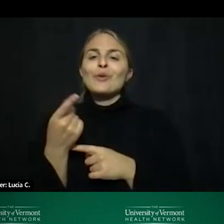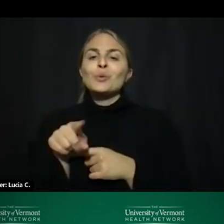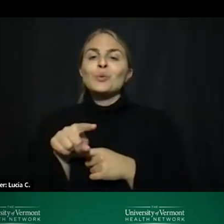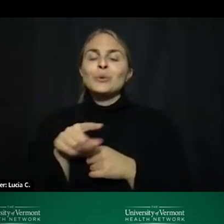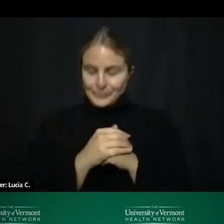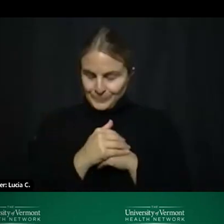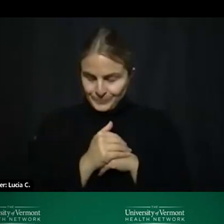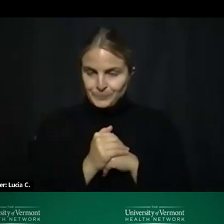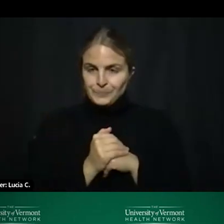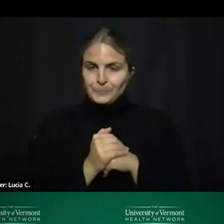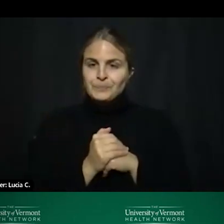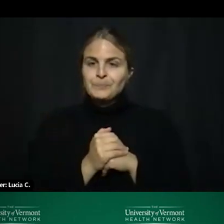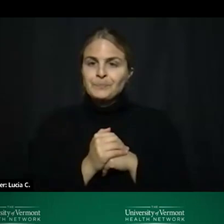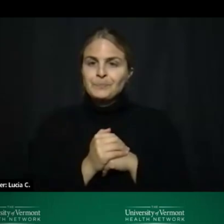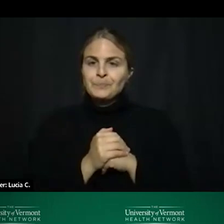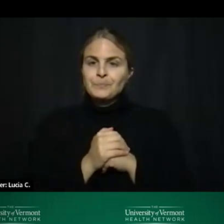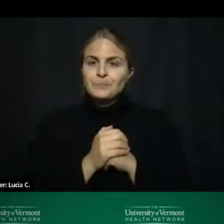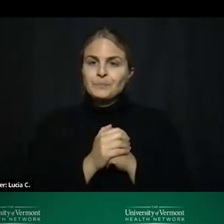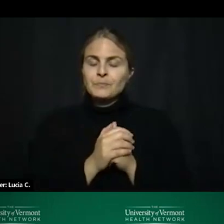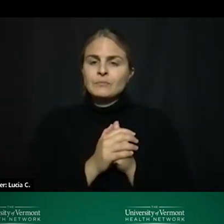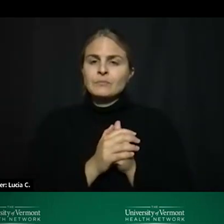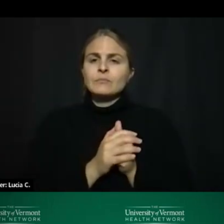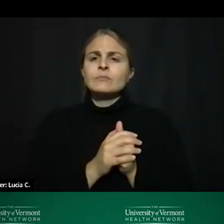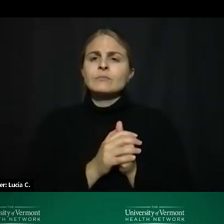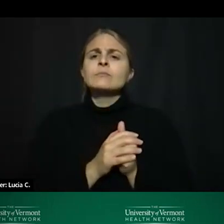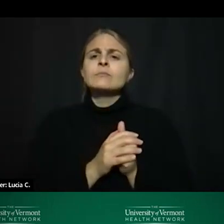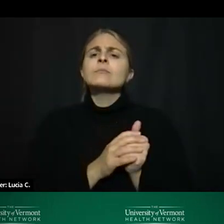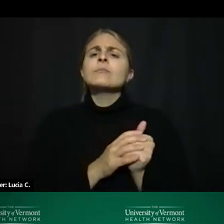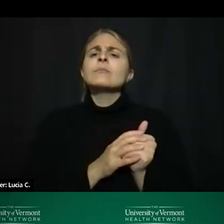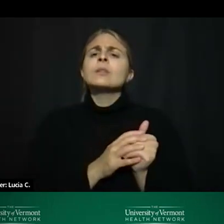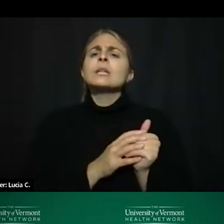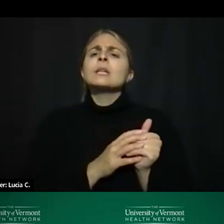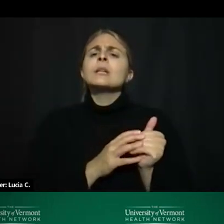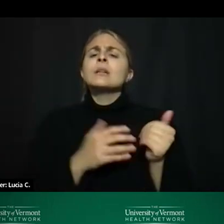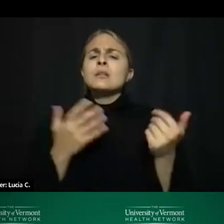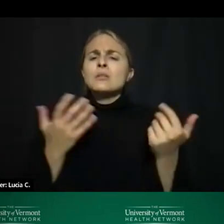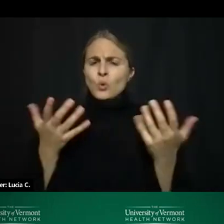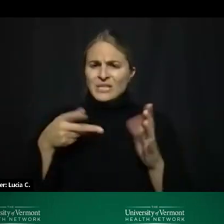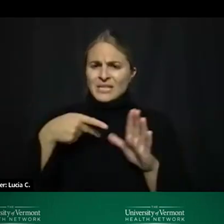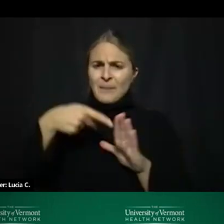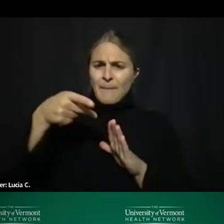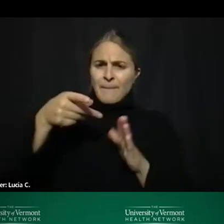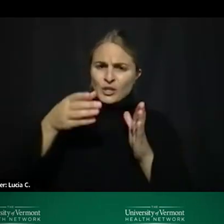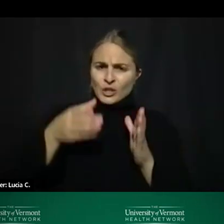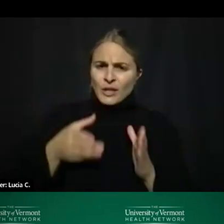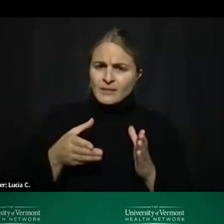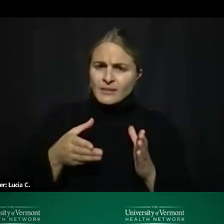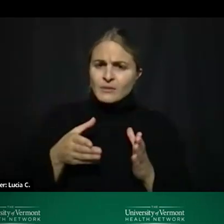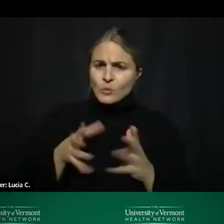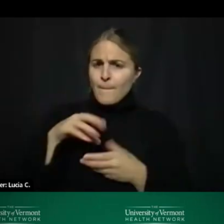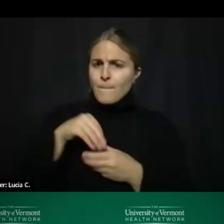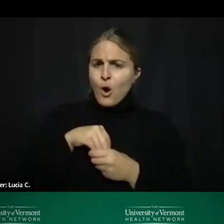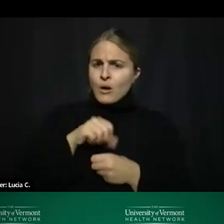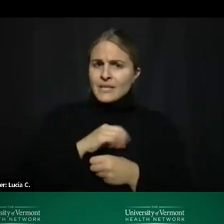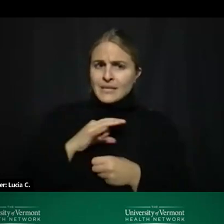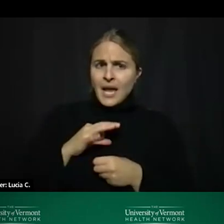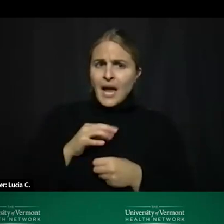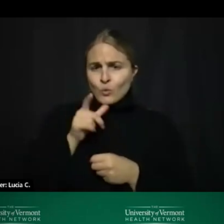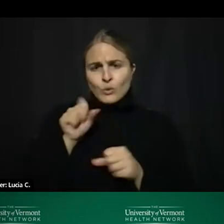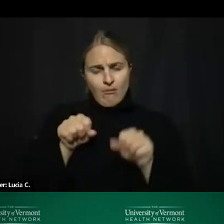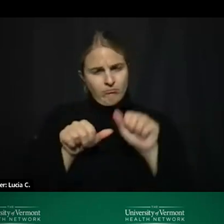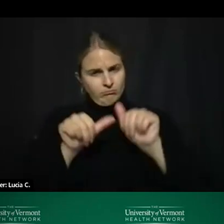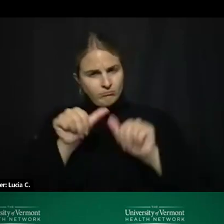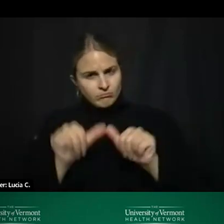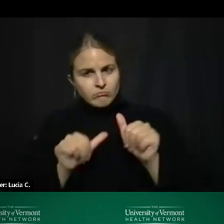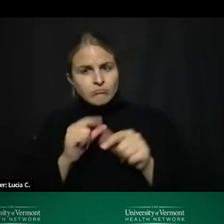um uh so are there uh specialists on staff who can uh appropriately assess and